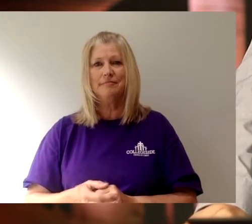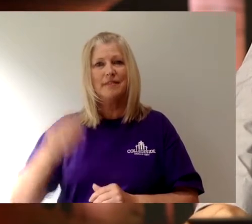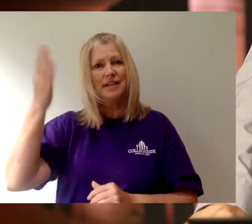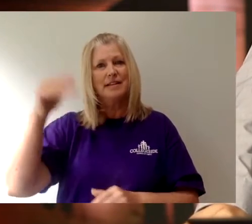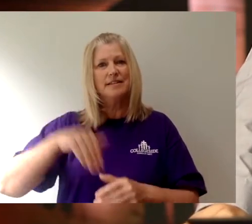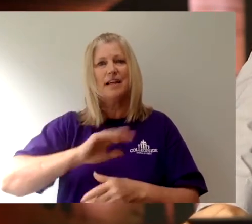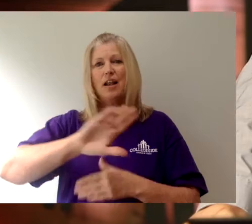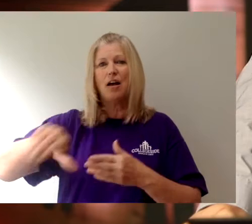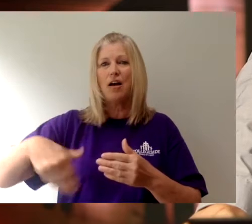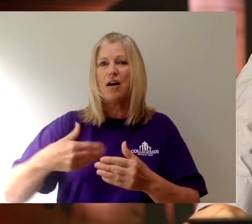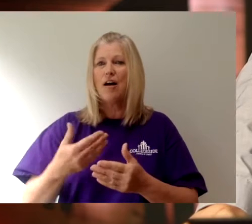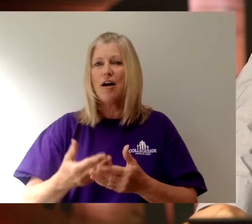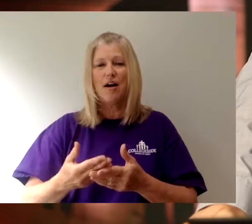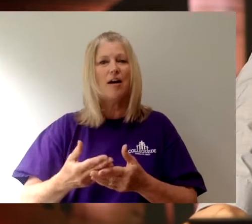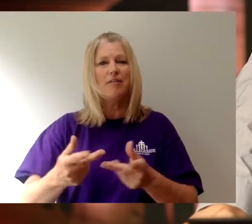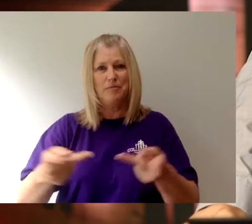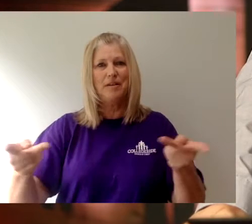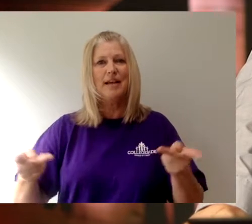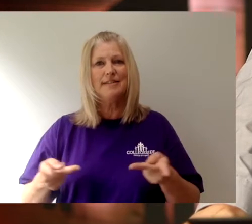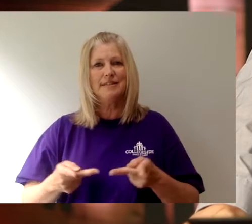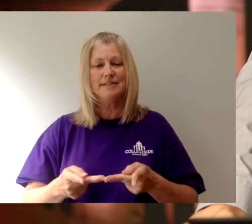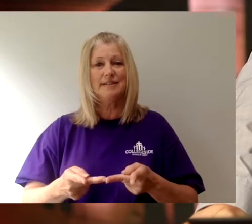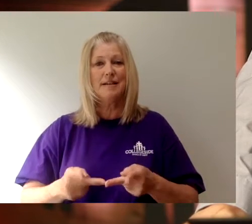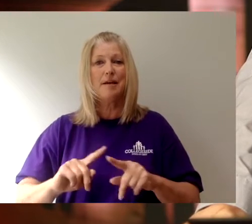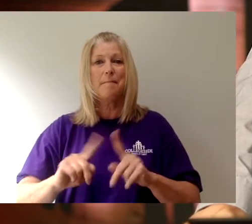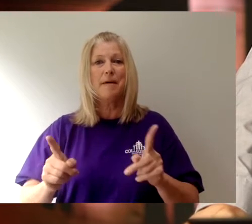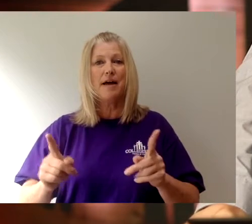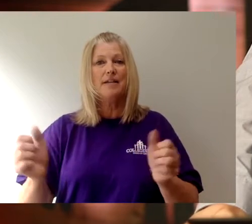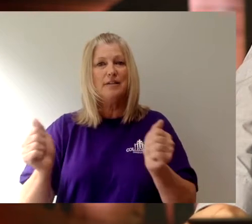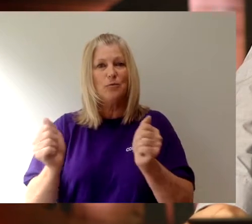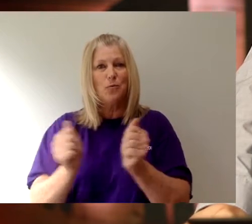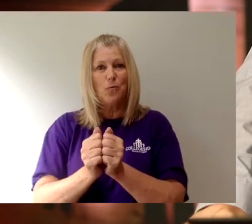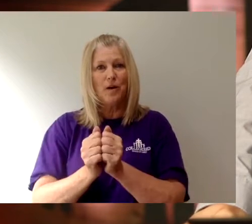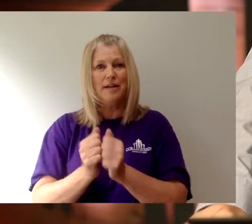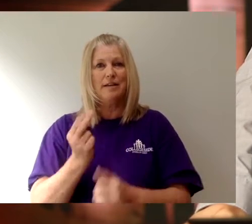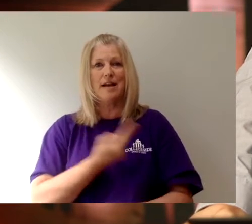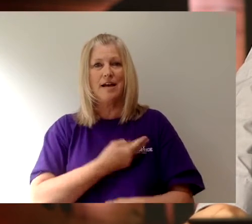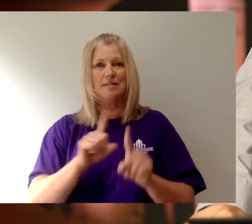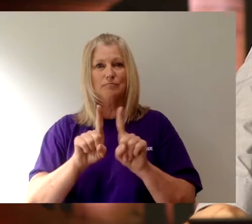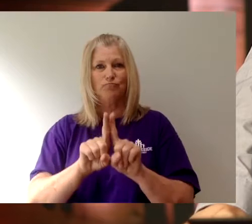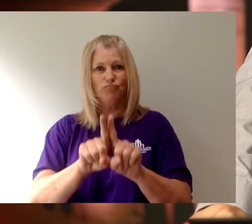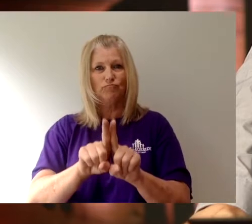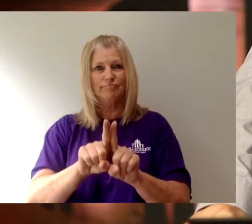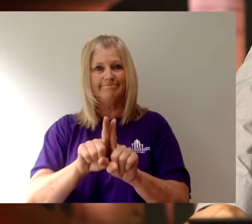He is in all those places, but he is with us.